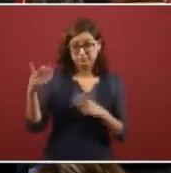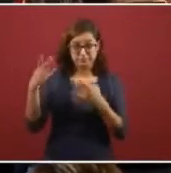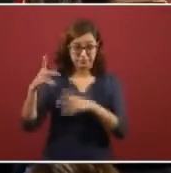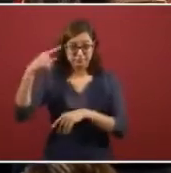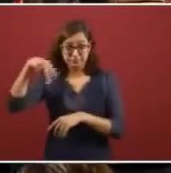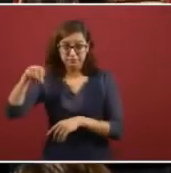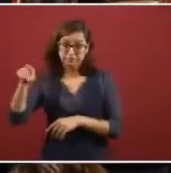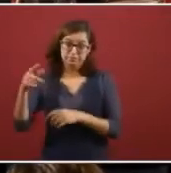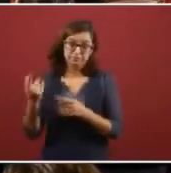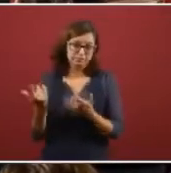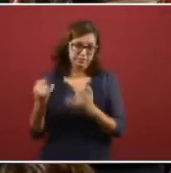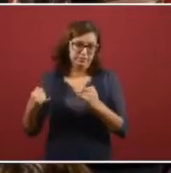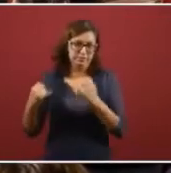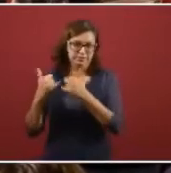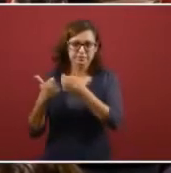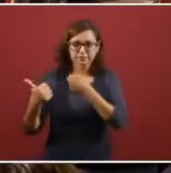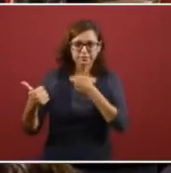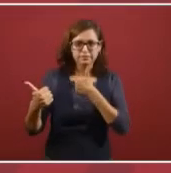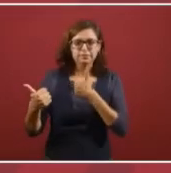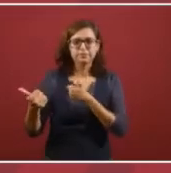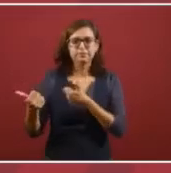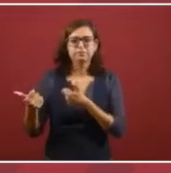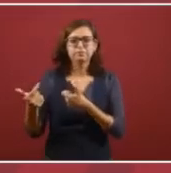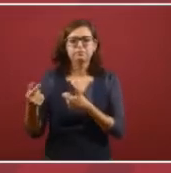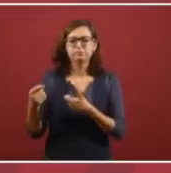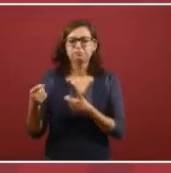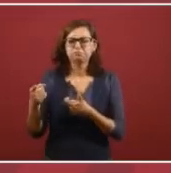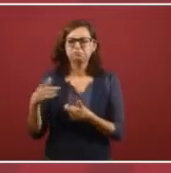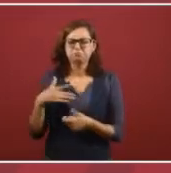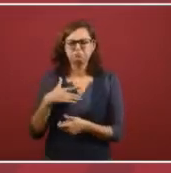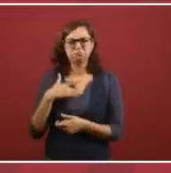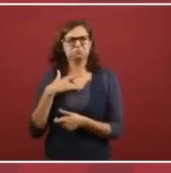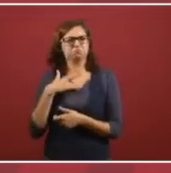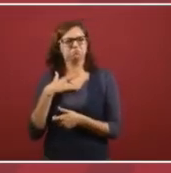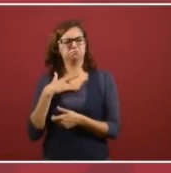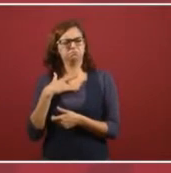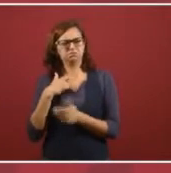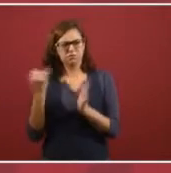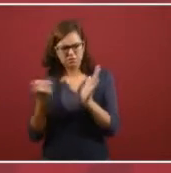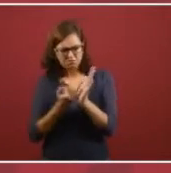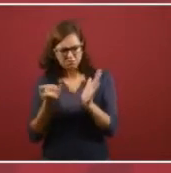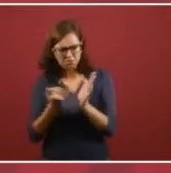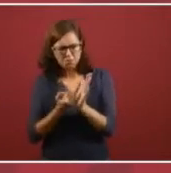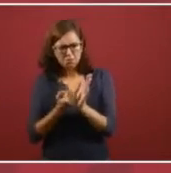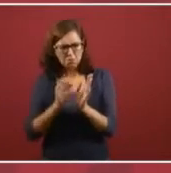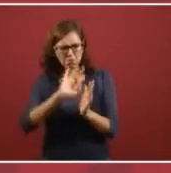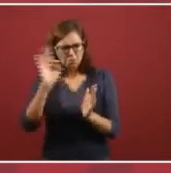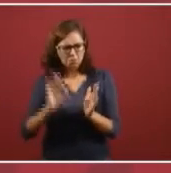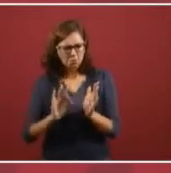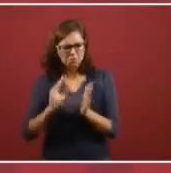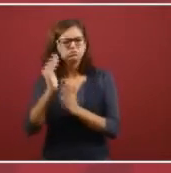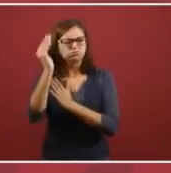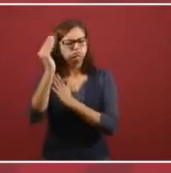it decided to lower the rates.